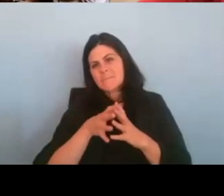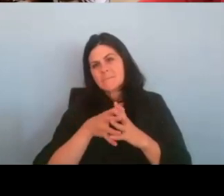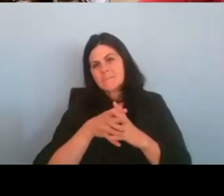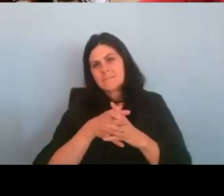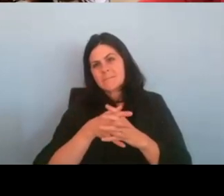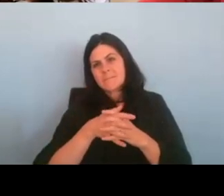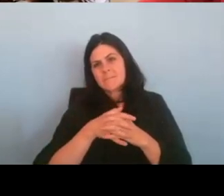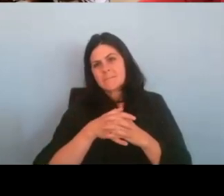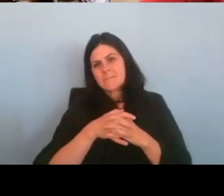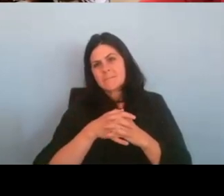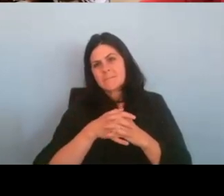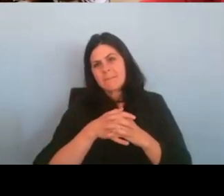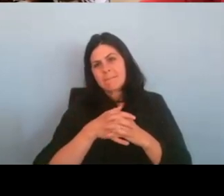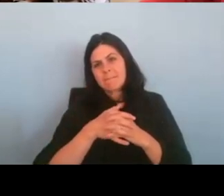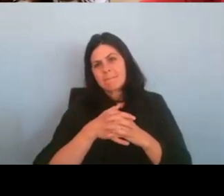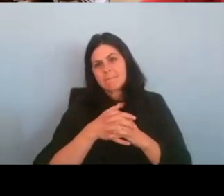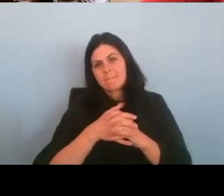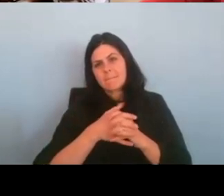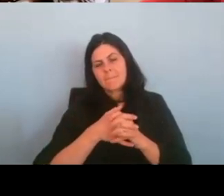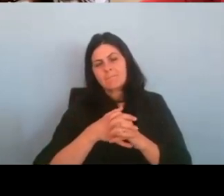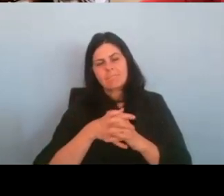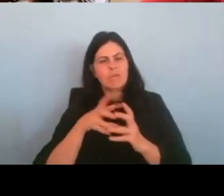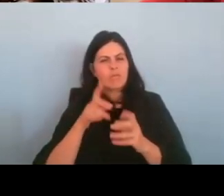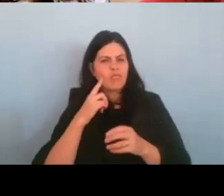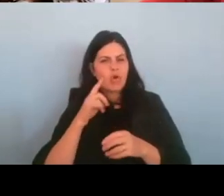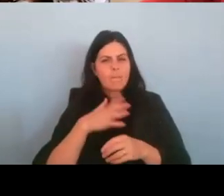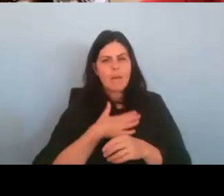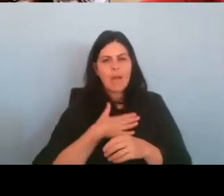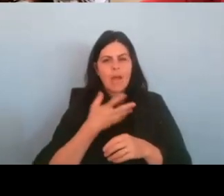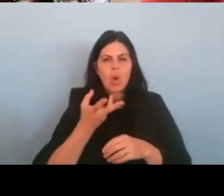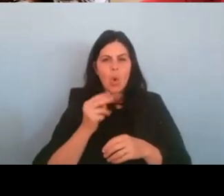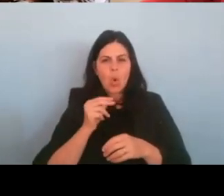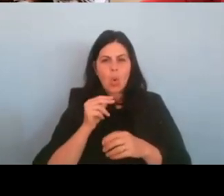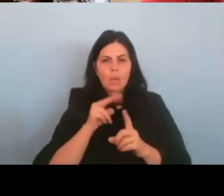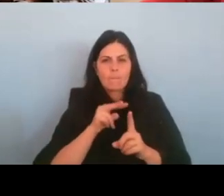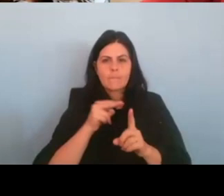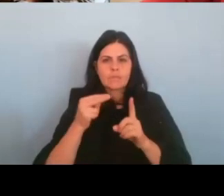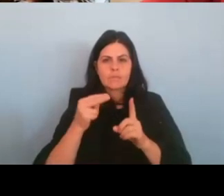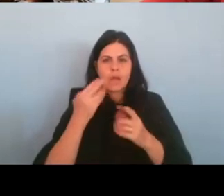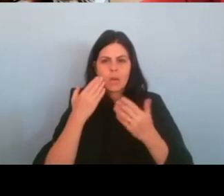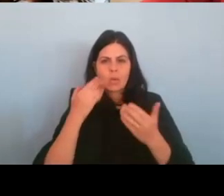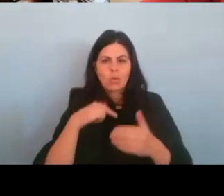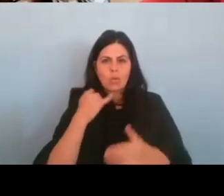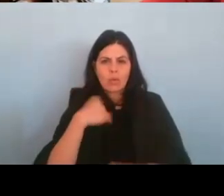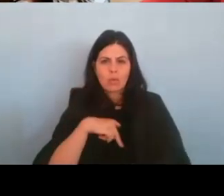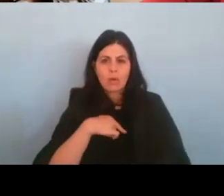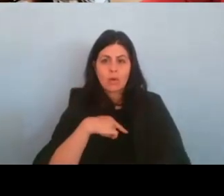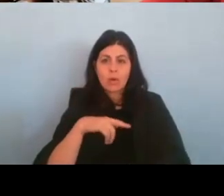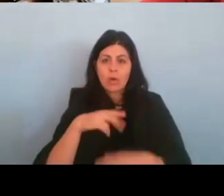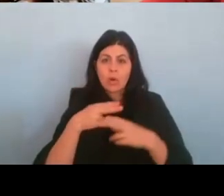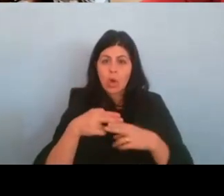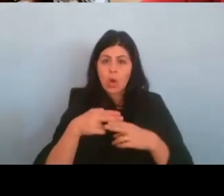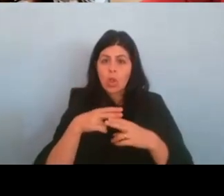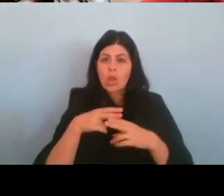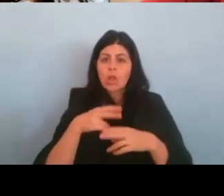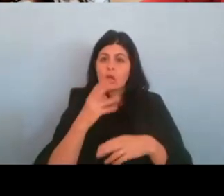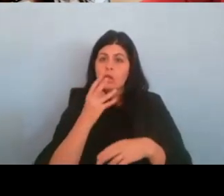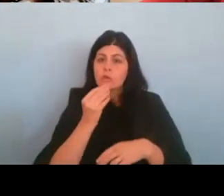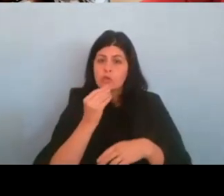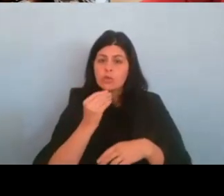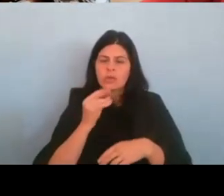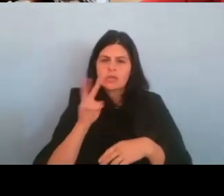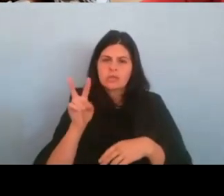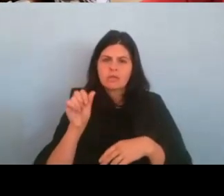I, I, really, from my own perspective, I don't know if we will call it a Jewish value, but I really wanted authenticity. So,